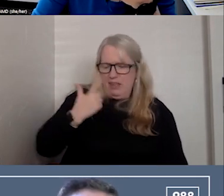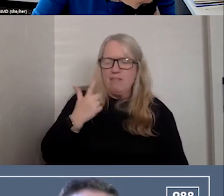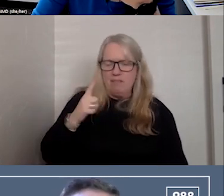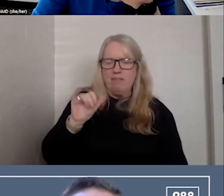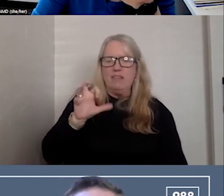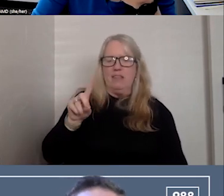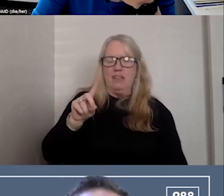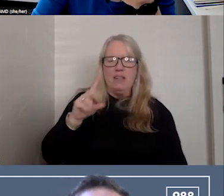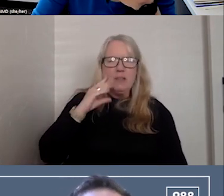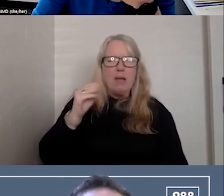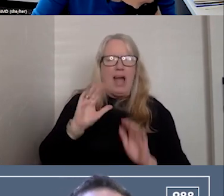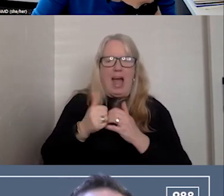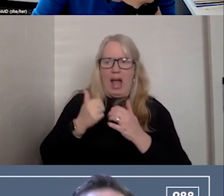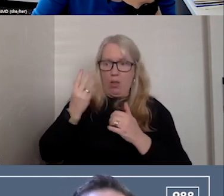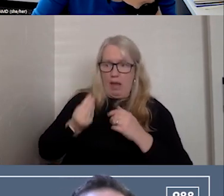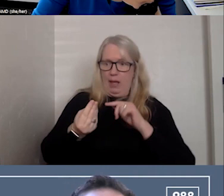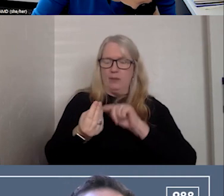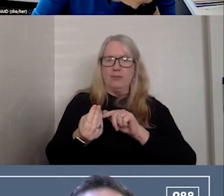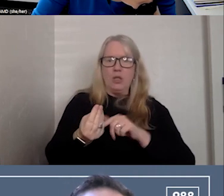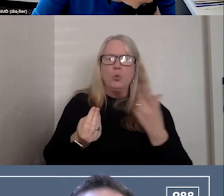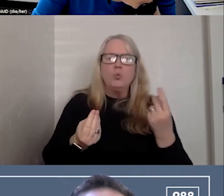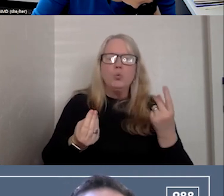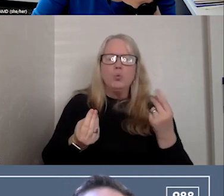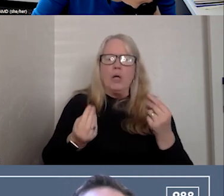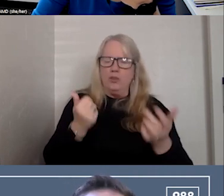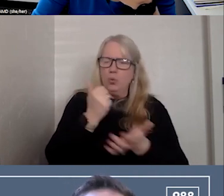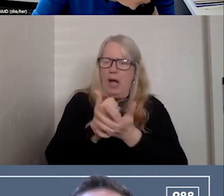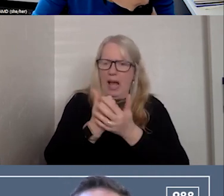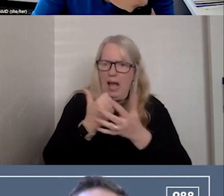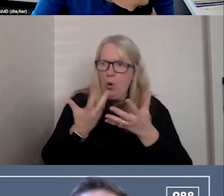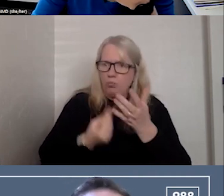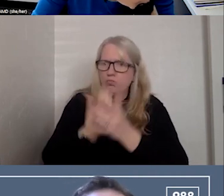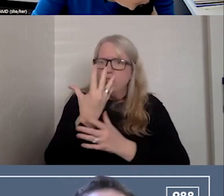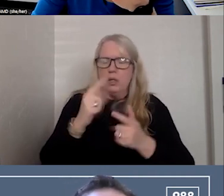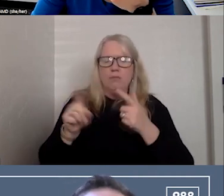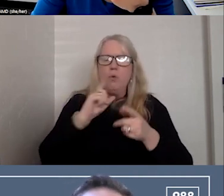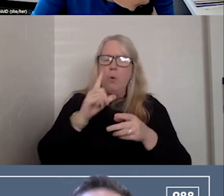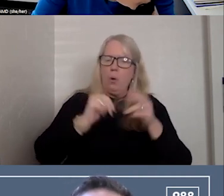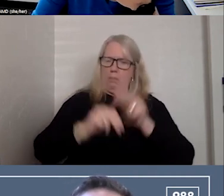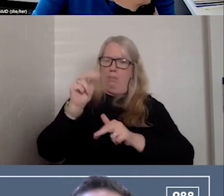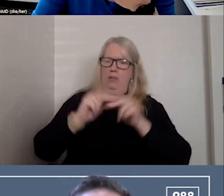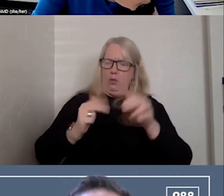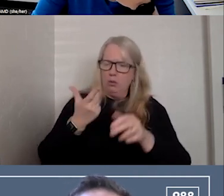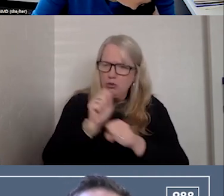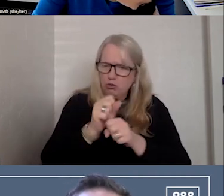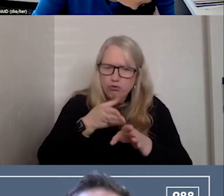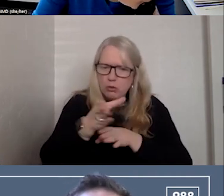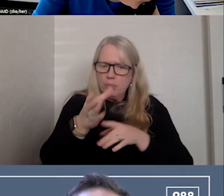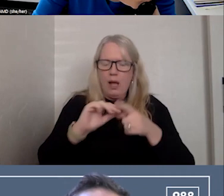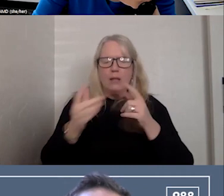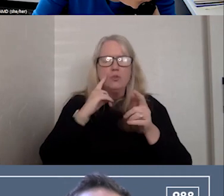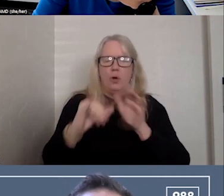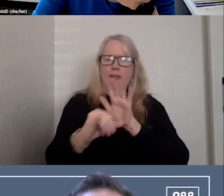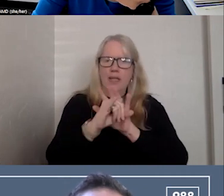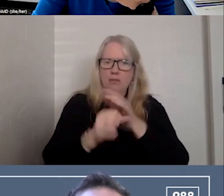And how can we take that and harness it to really build a career path to helping support individuals identify